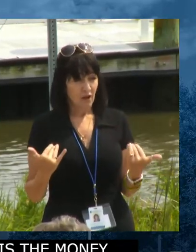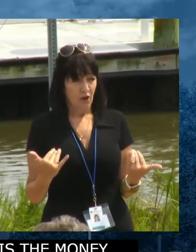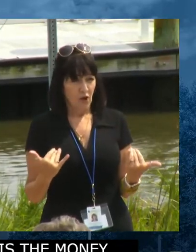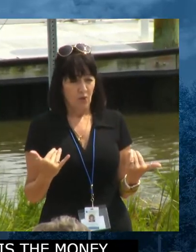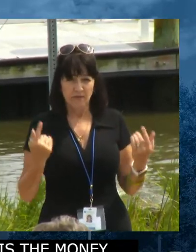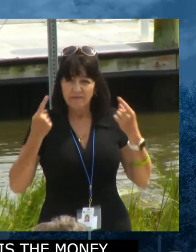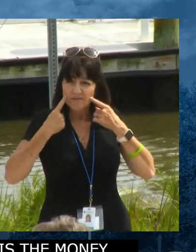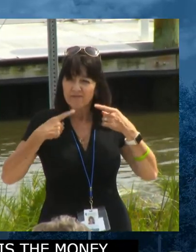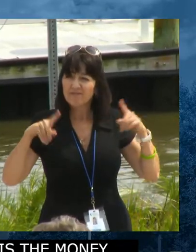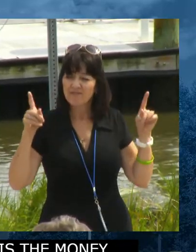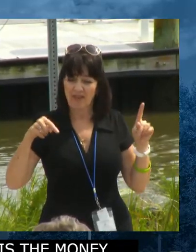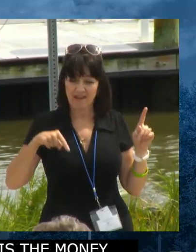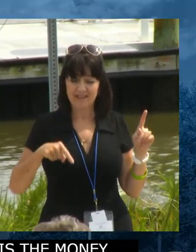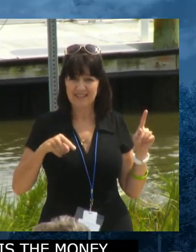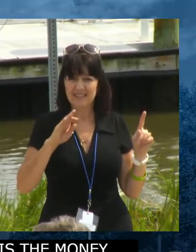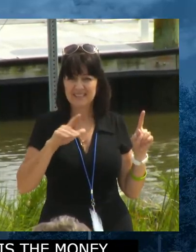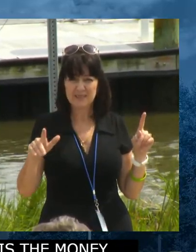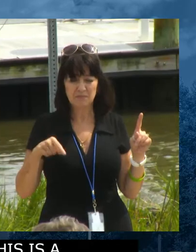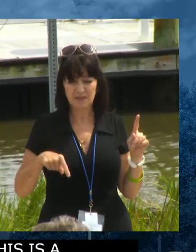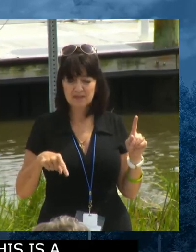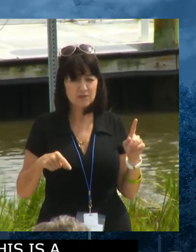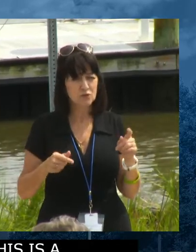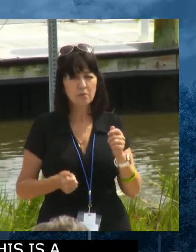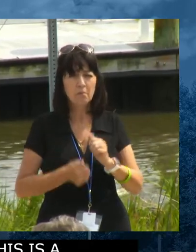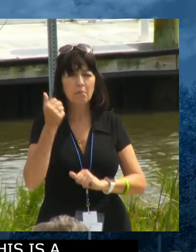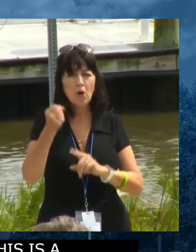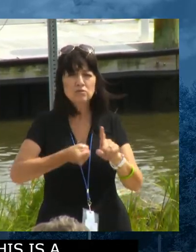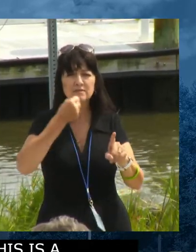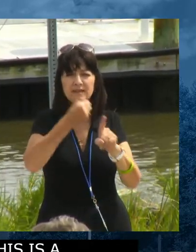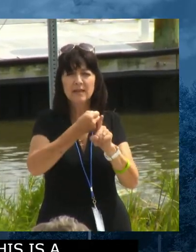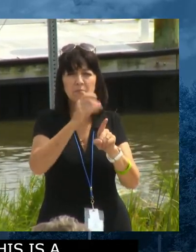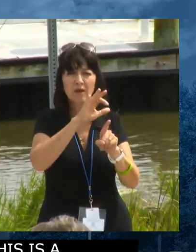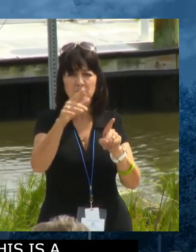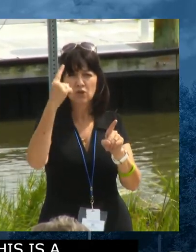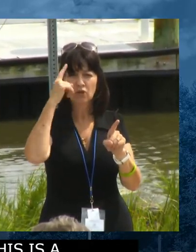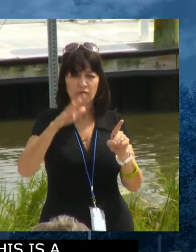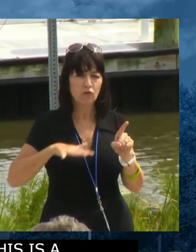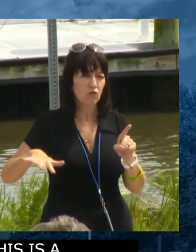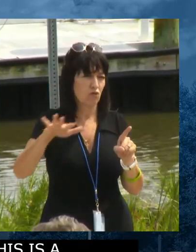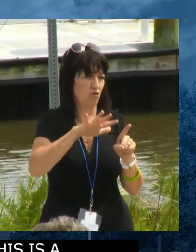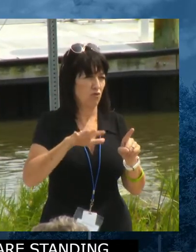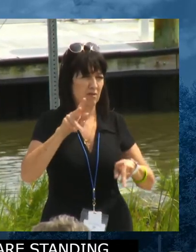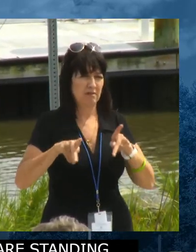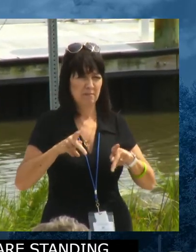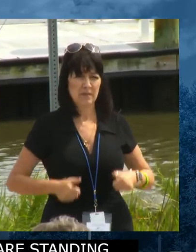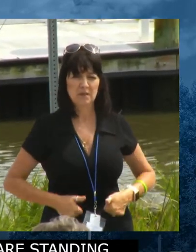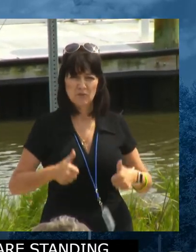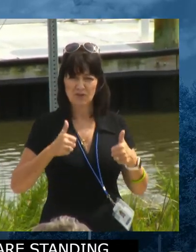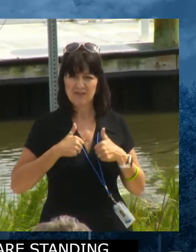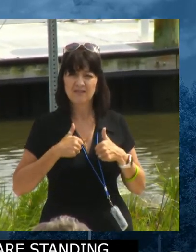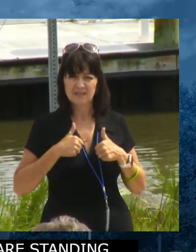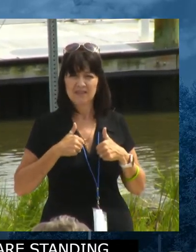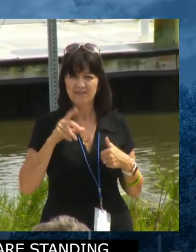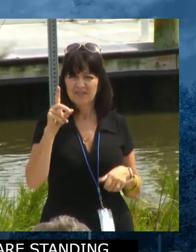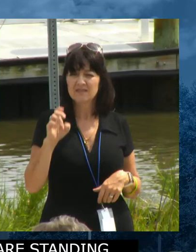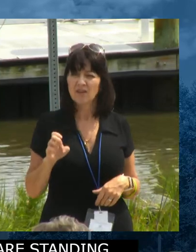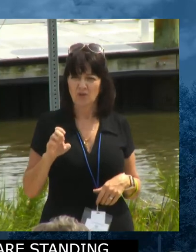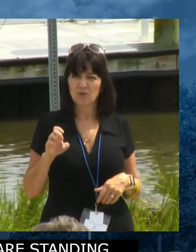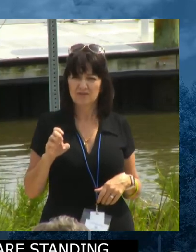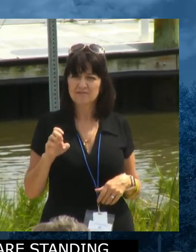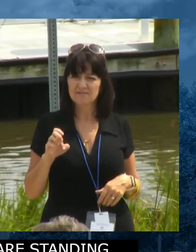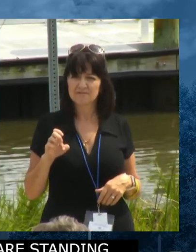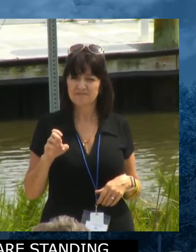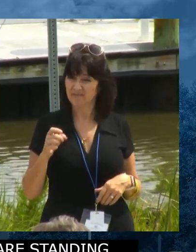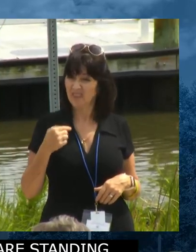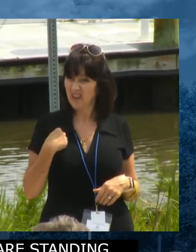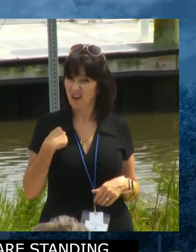bill that's probably the most impactful bill for all of the residents and citizens of Delaware that I've seen